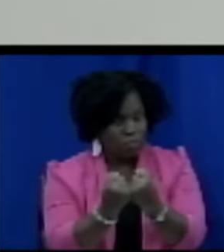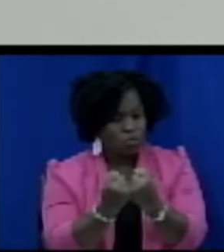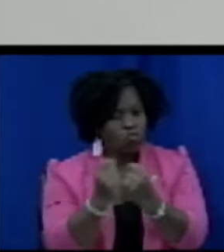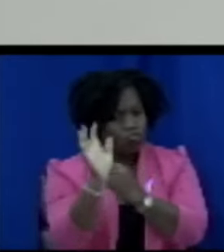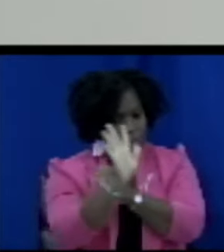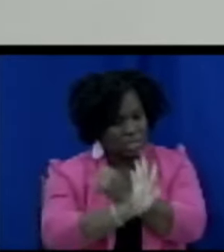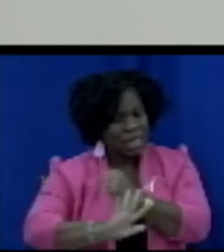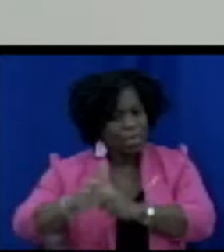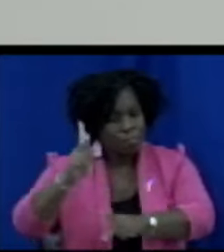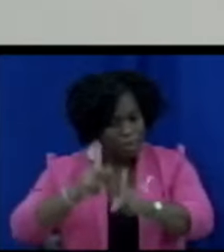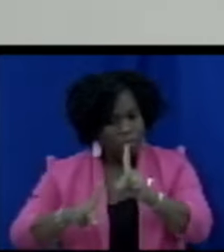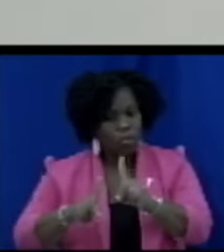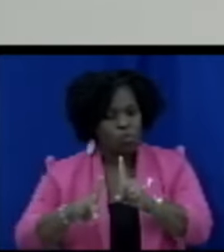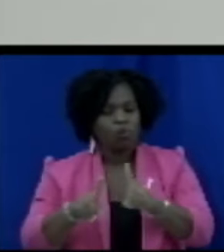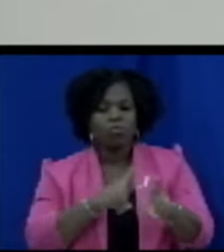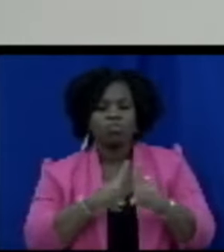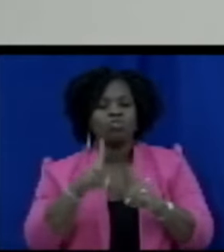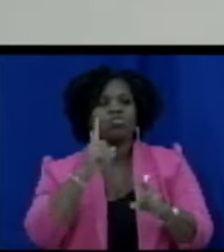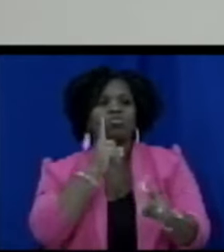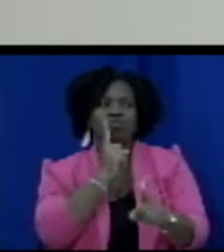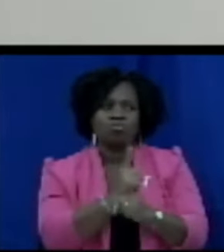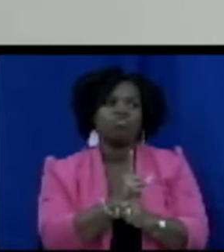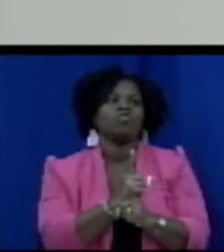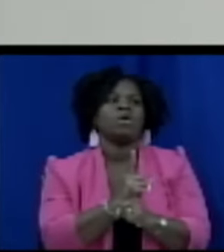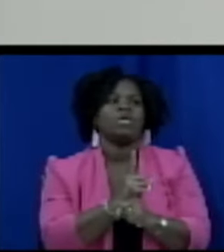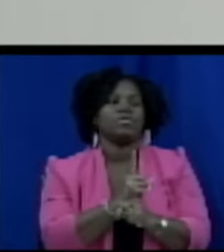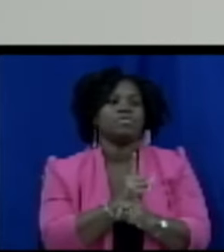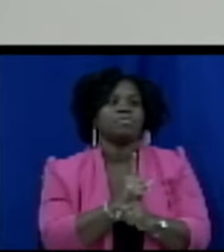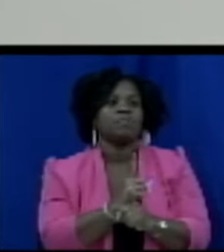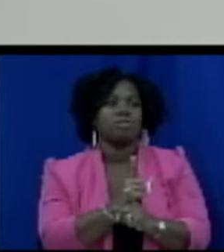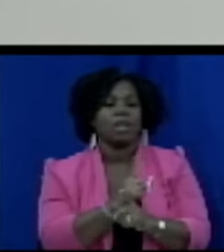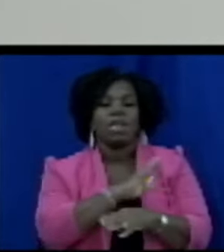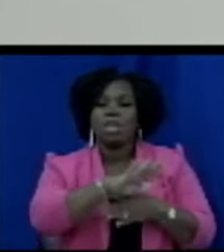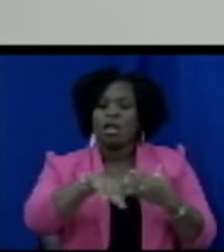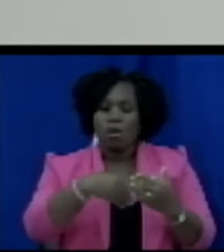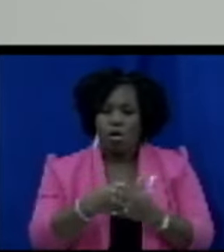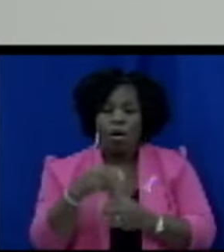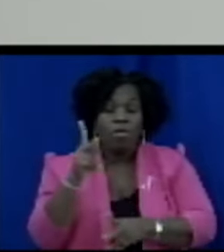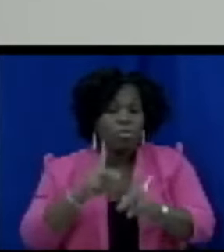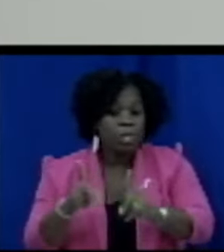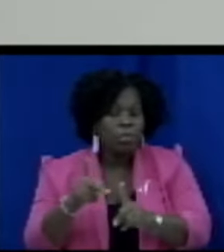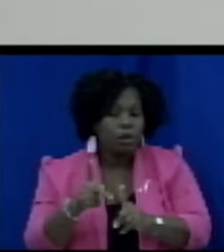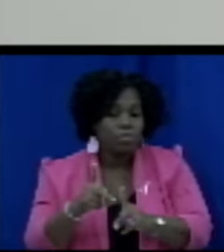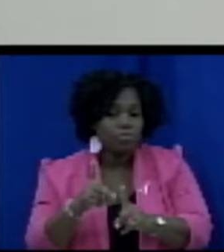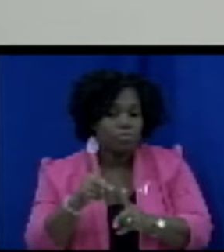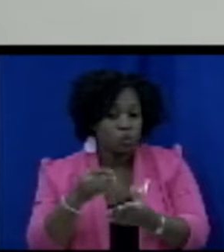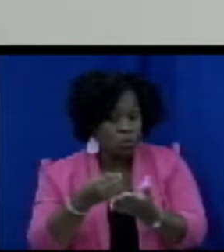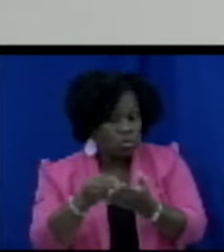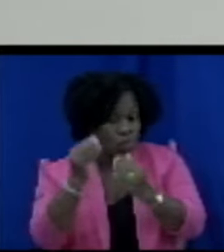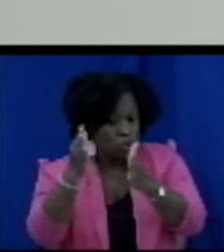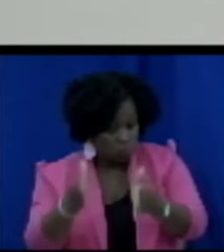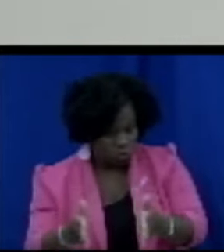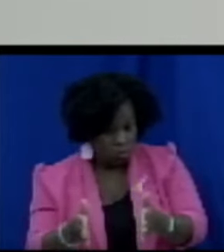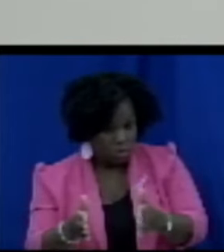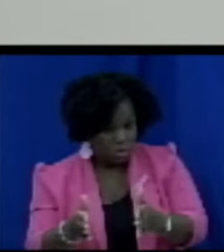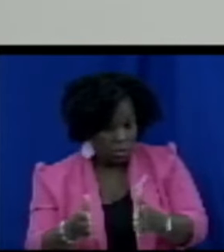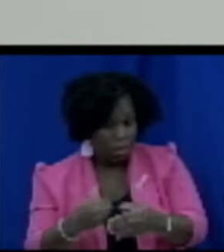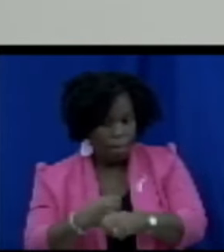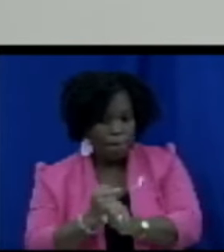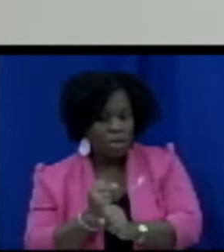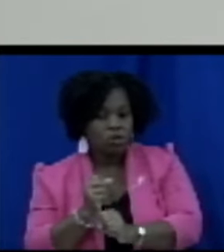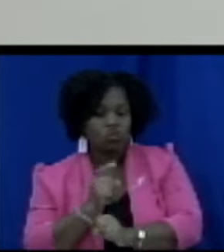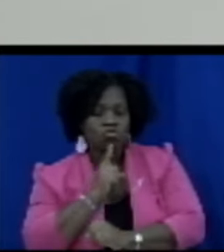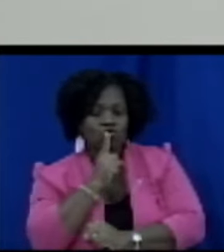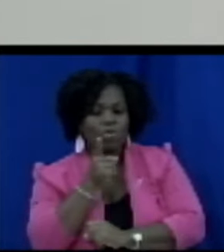the consumers the consumers will ensure that their rights are